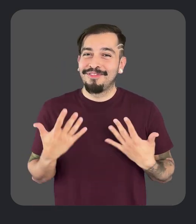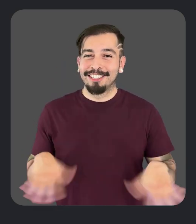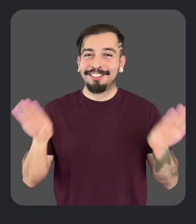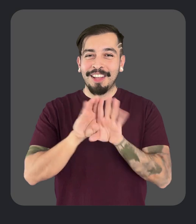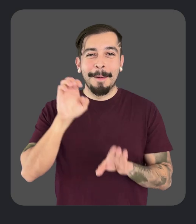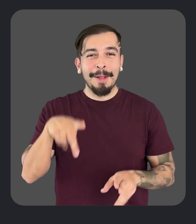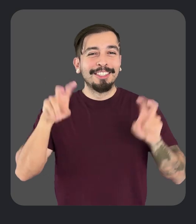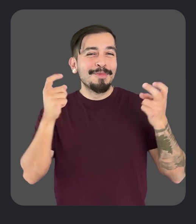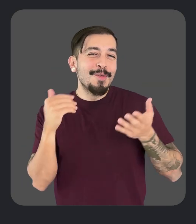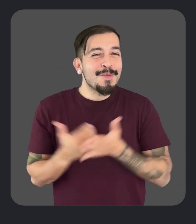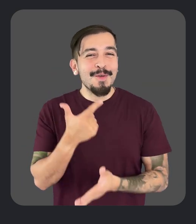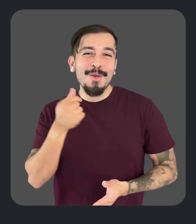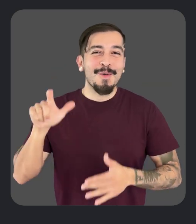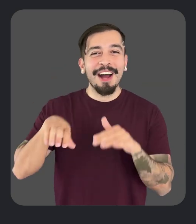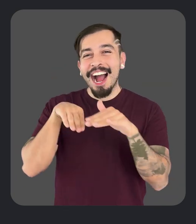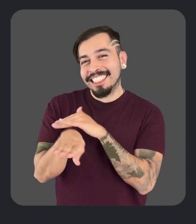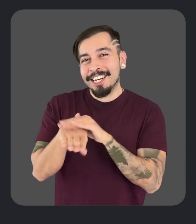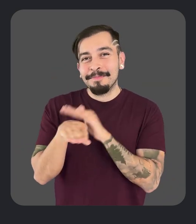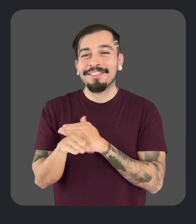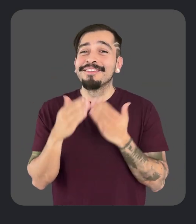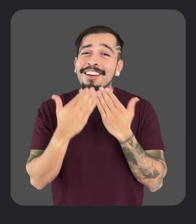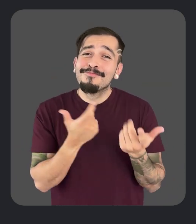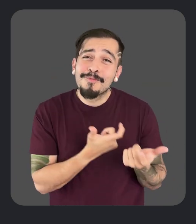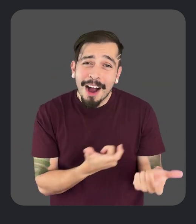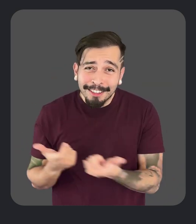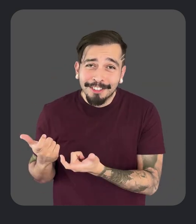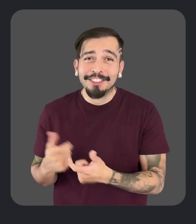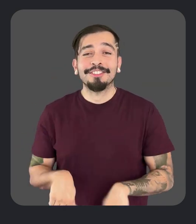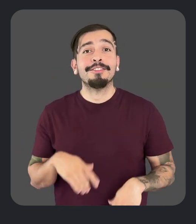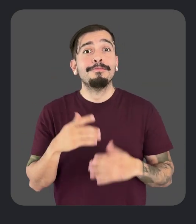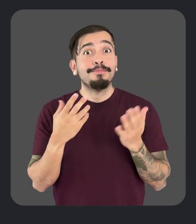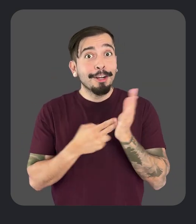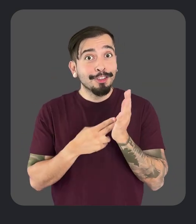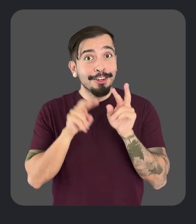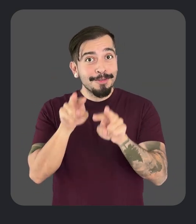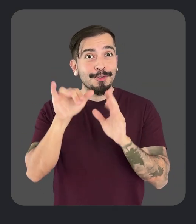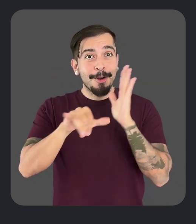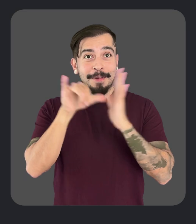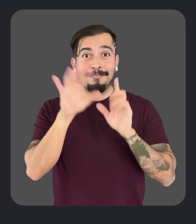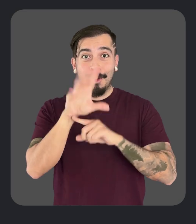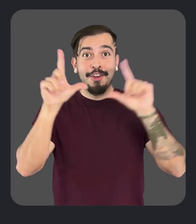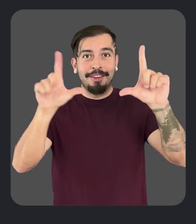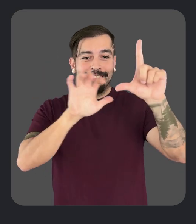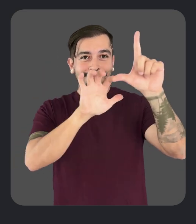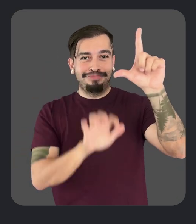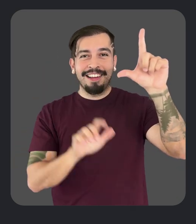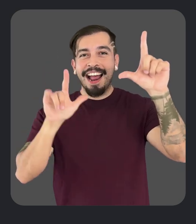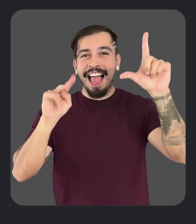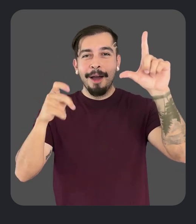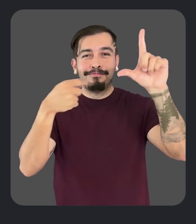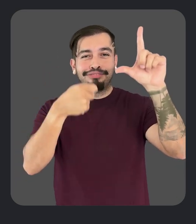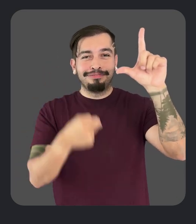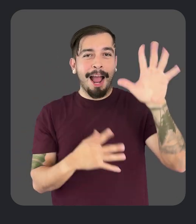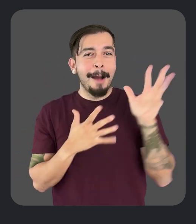That wraps up this episode of What's New in Google Accessibility. Thanks for tuning in. Be sure to check out our YouTube video description where